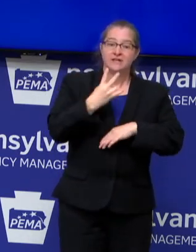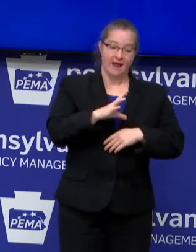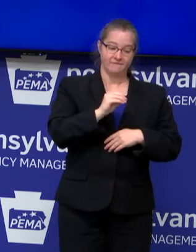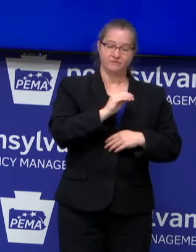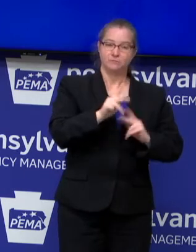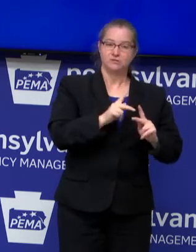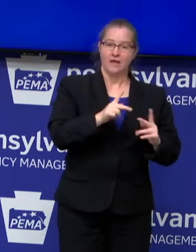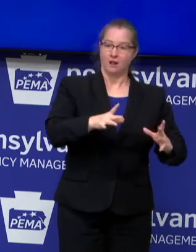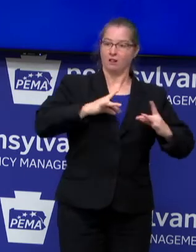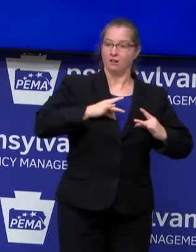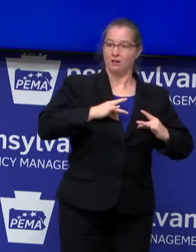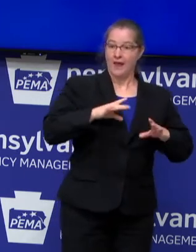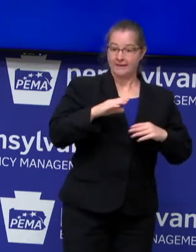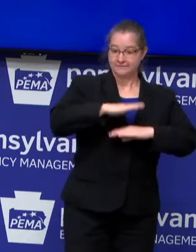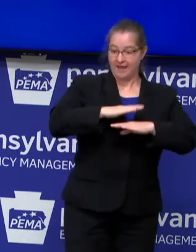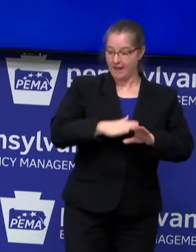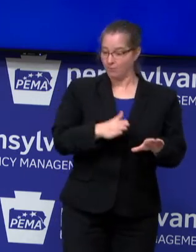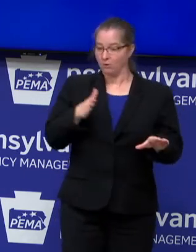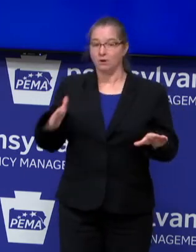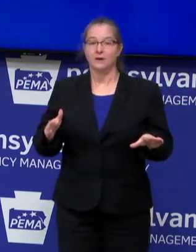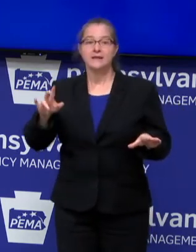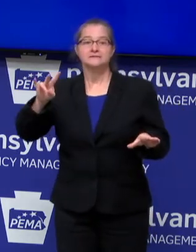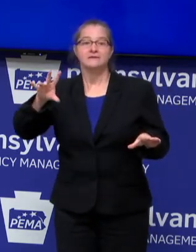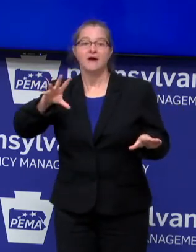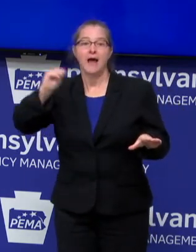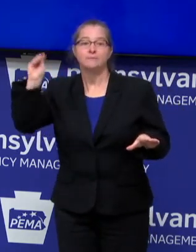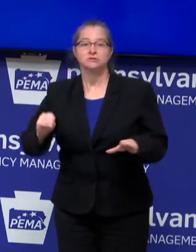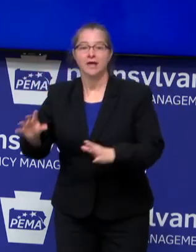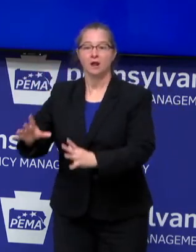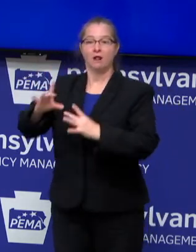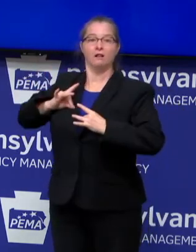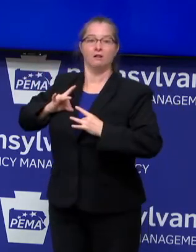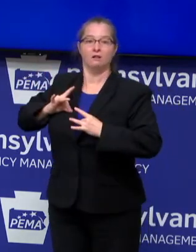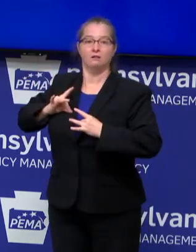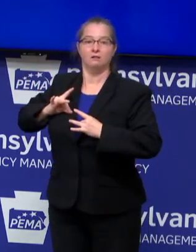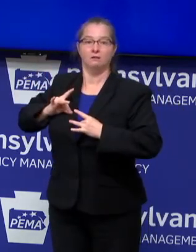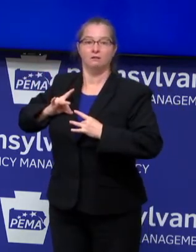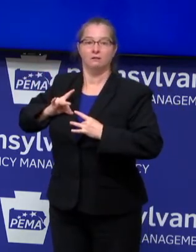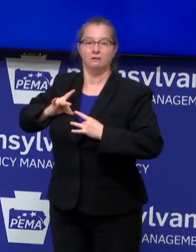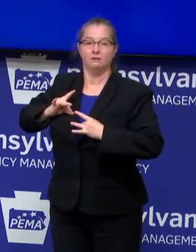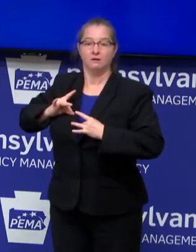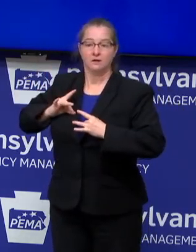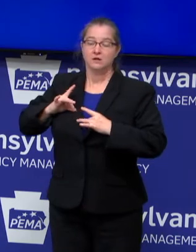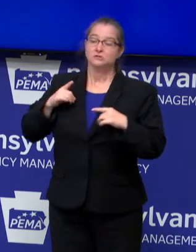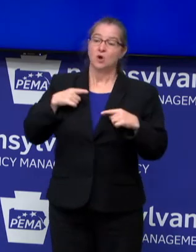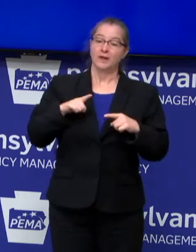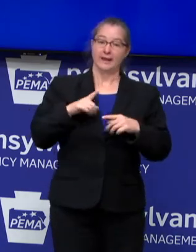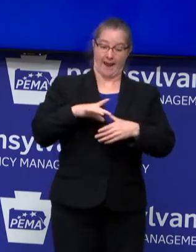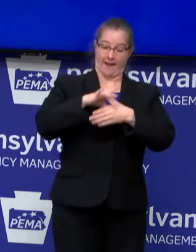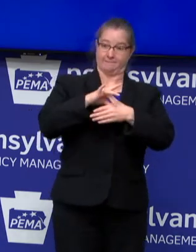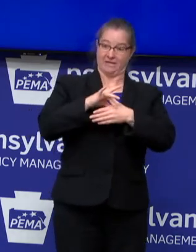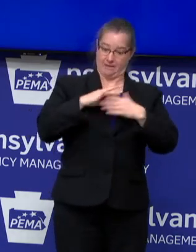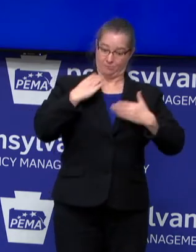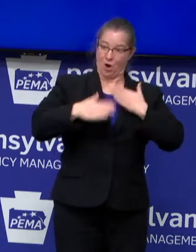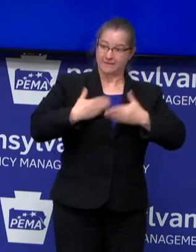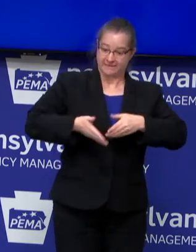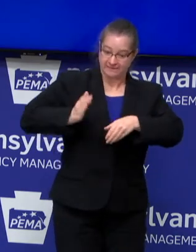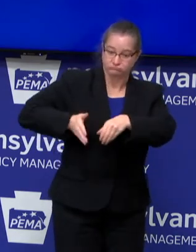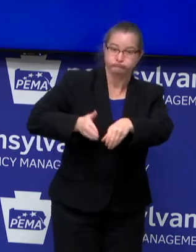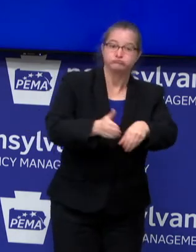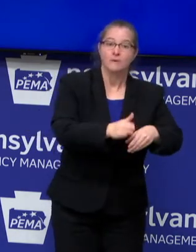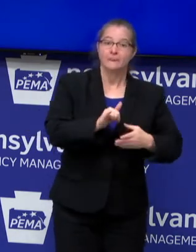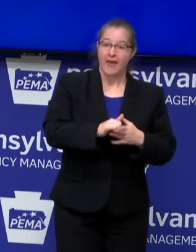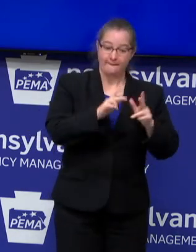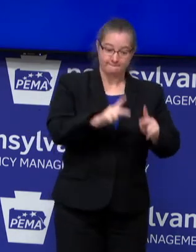At an adjacent table, 75% were infected. In a meat processing plant, the infected